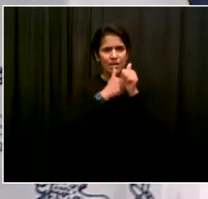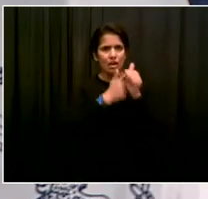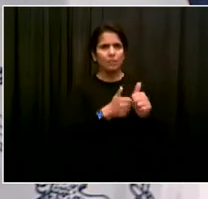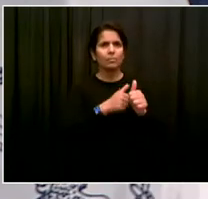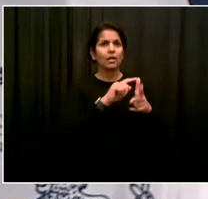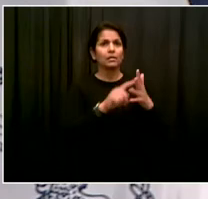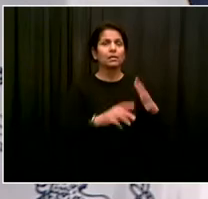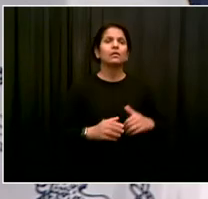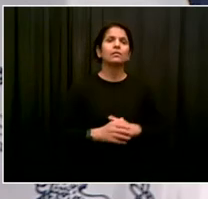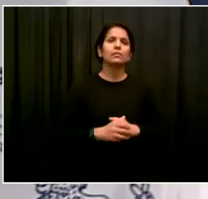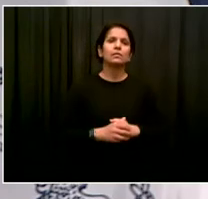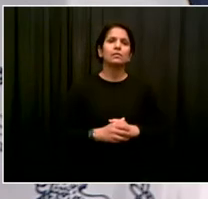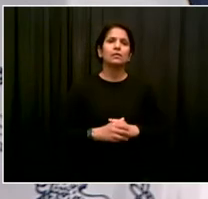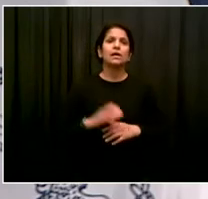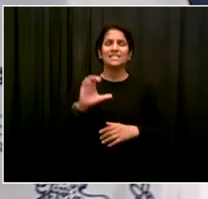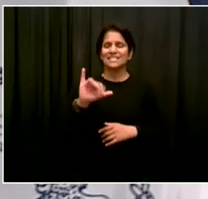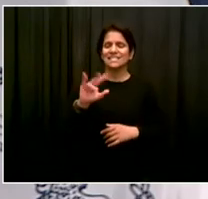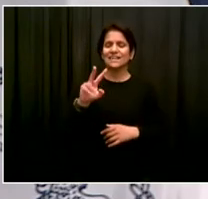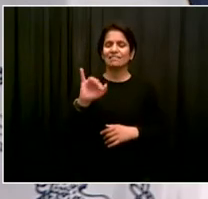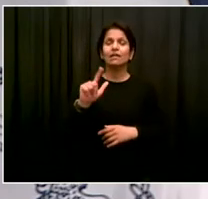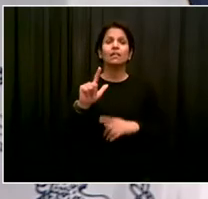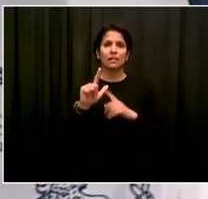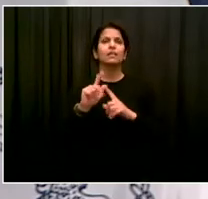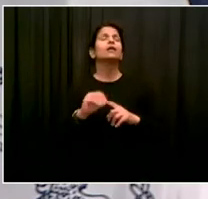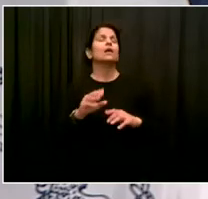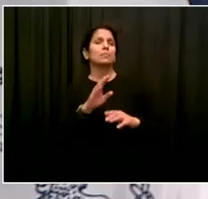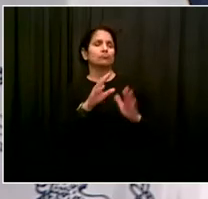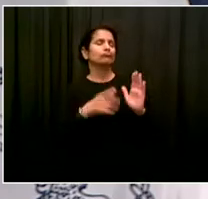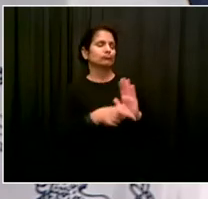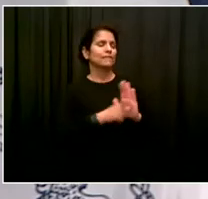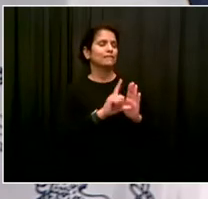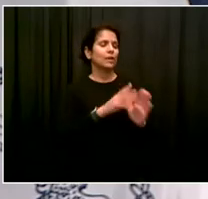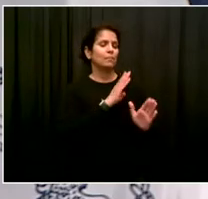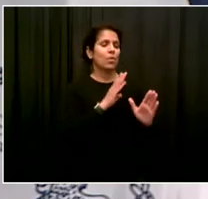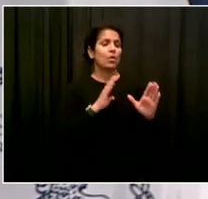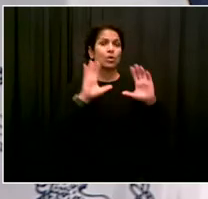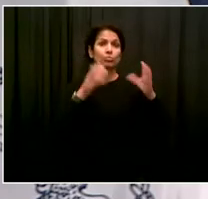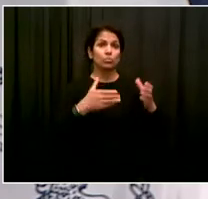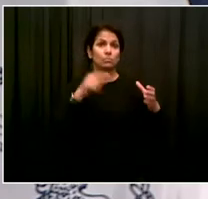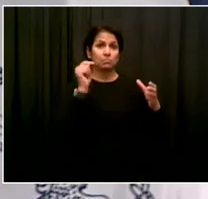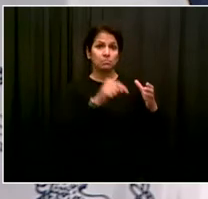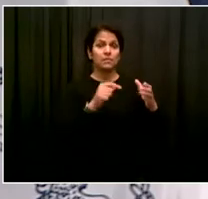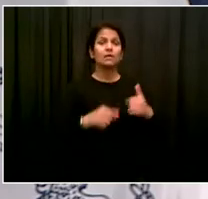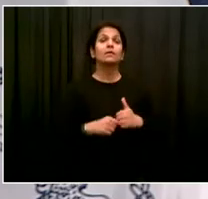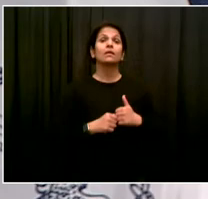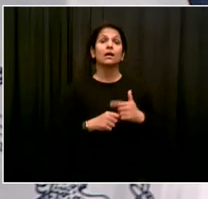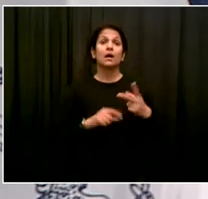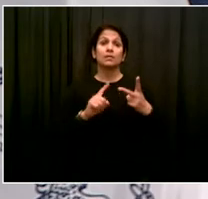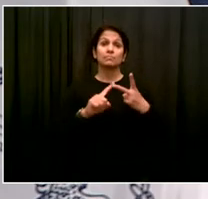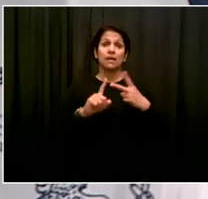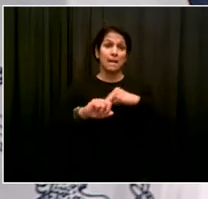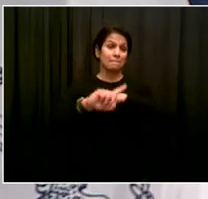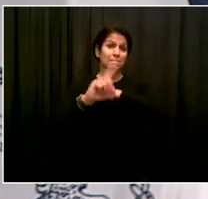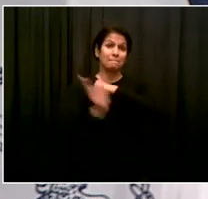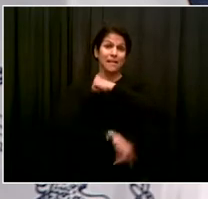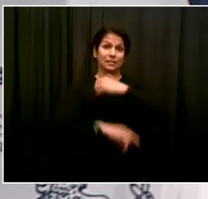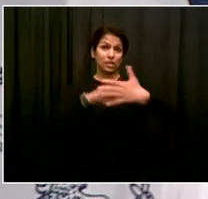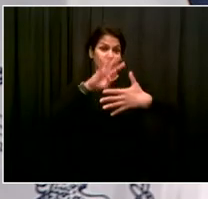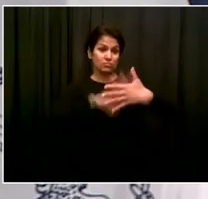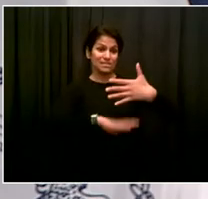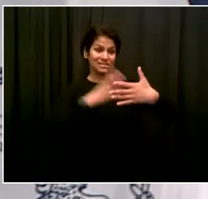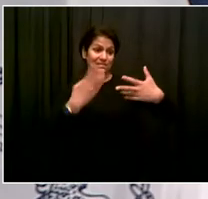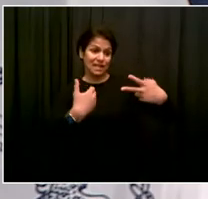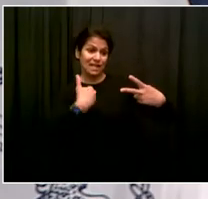ways to make sure that officers use minimum force, that we deescalate. You know, there's